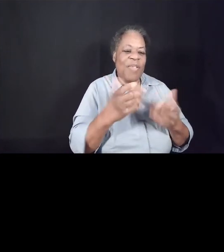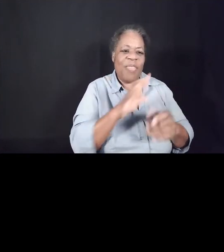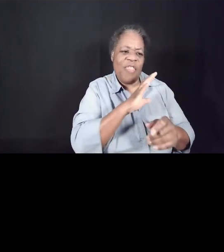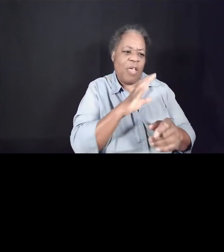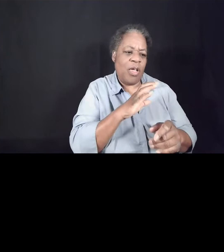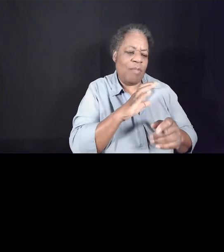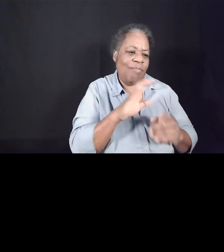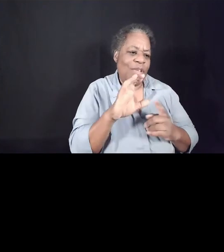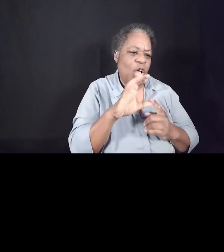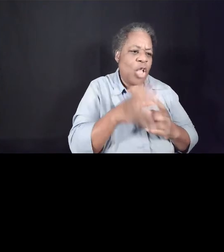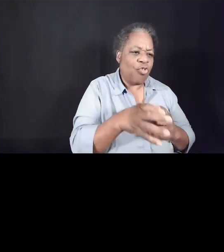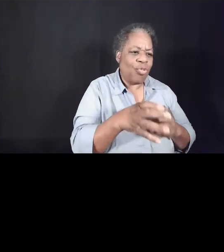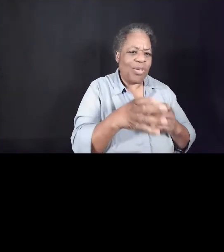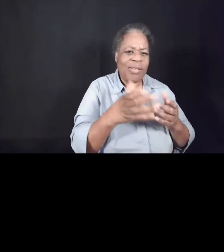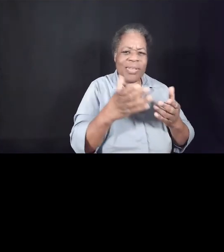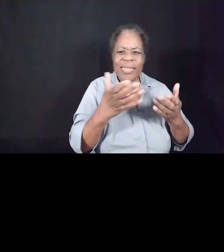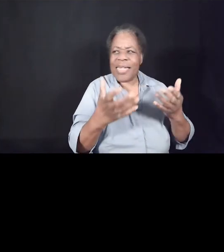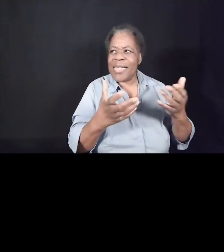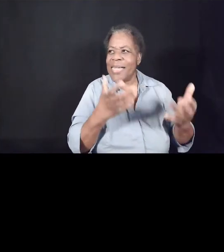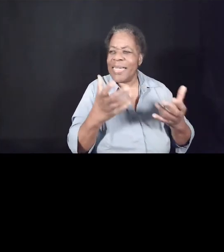I don't, the cultural